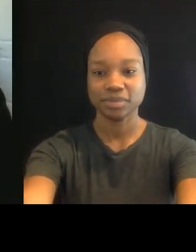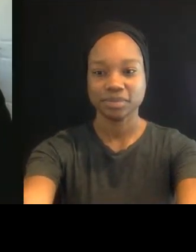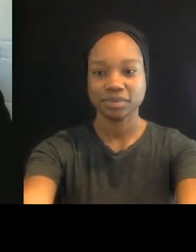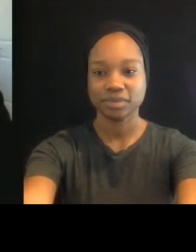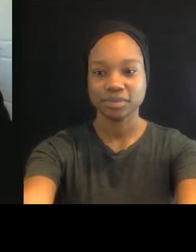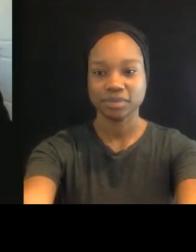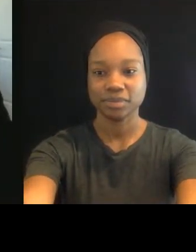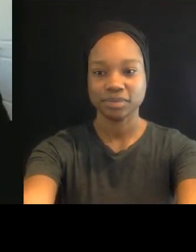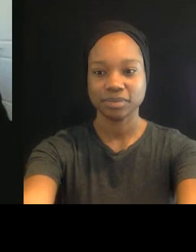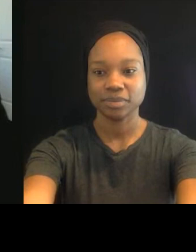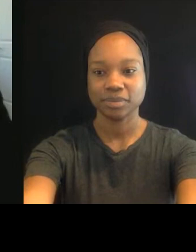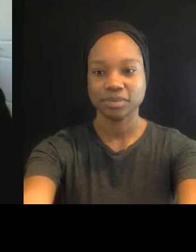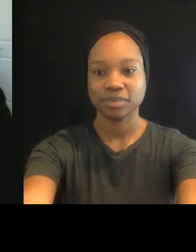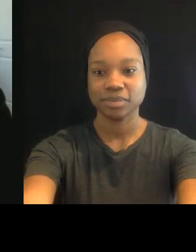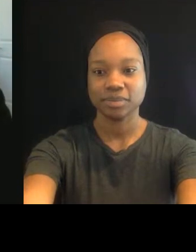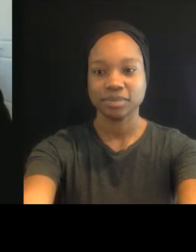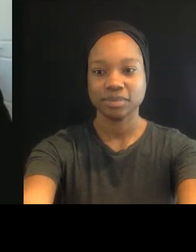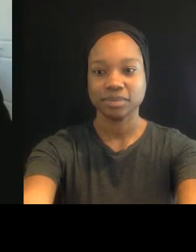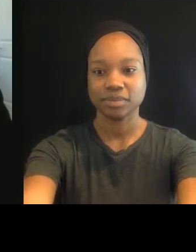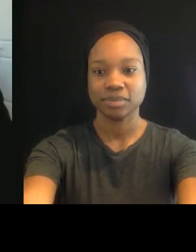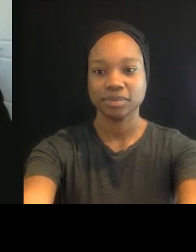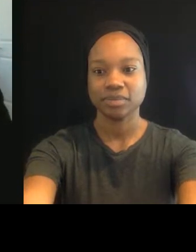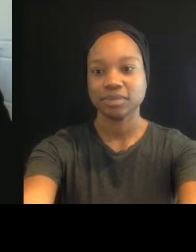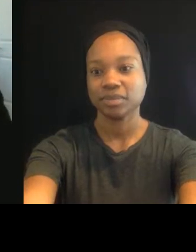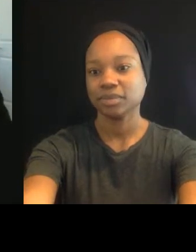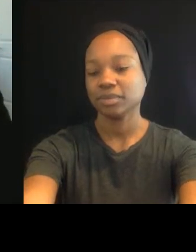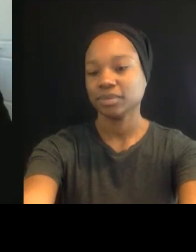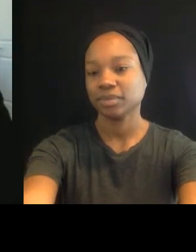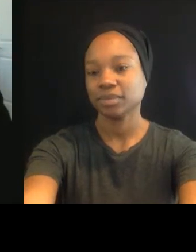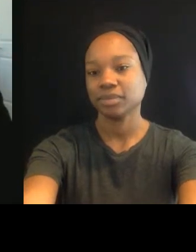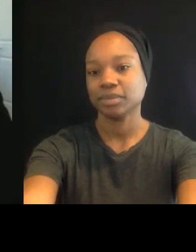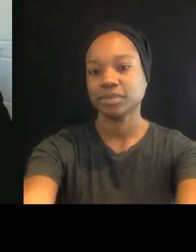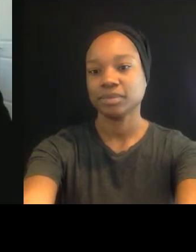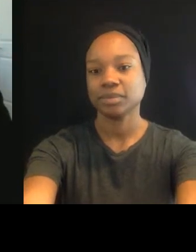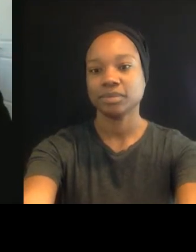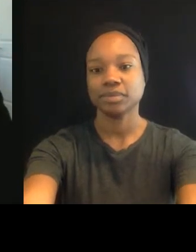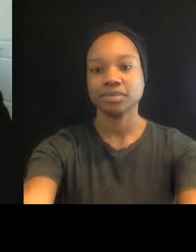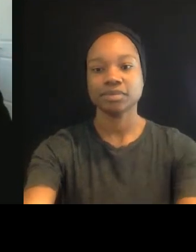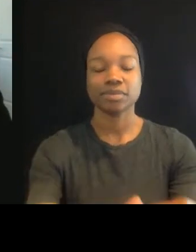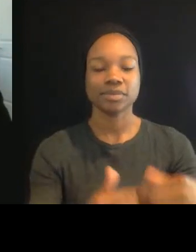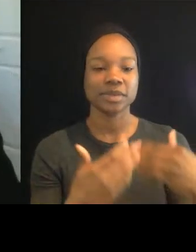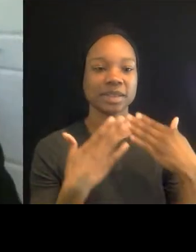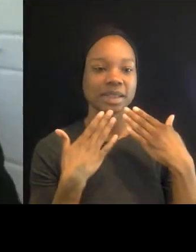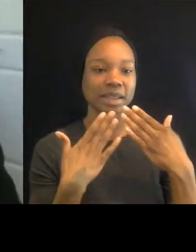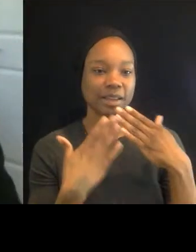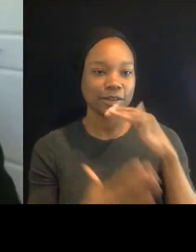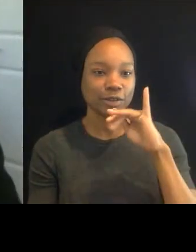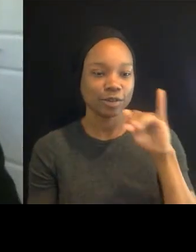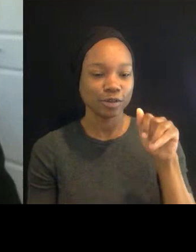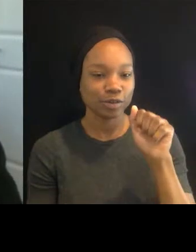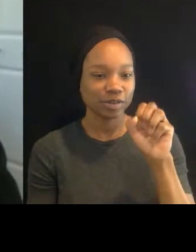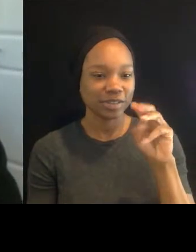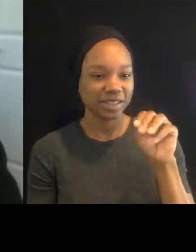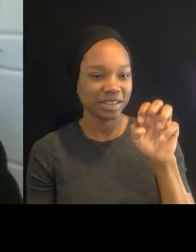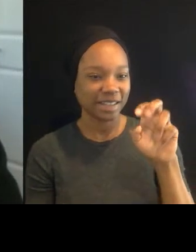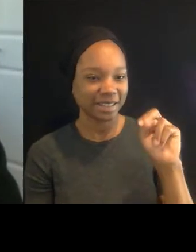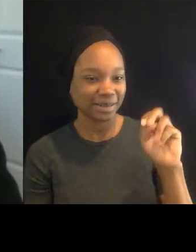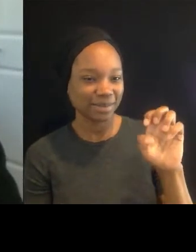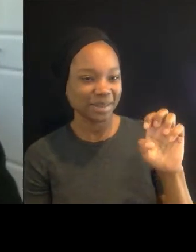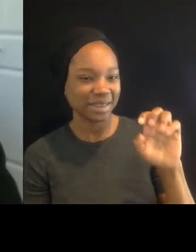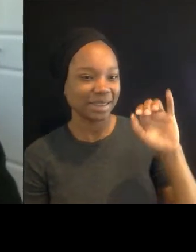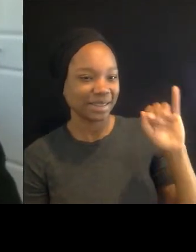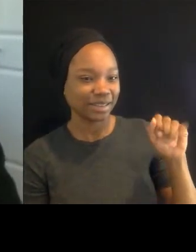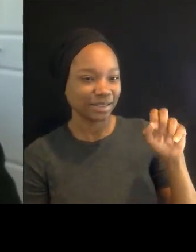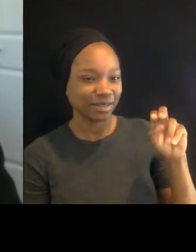Thank you so much, Jasmine and Joey. Everyone, please give a big, big round of